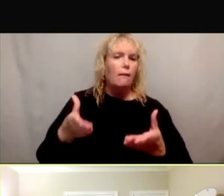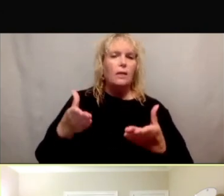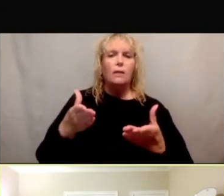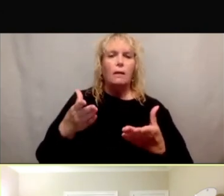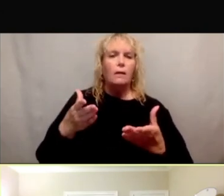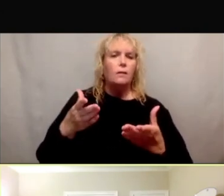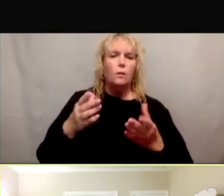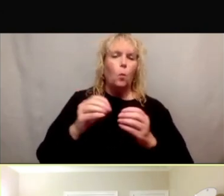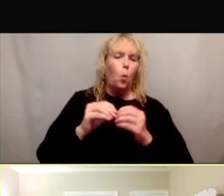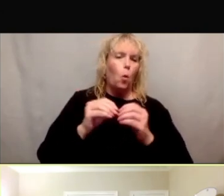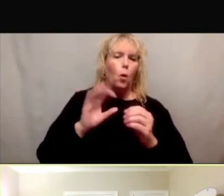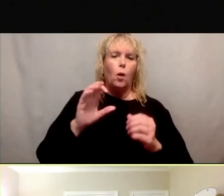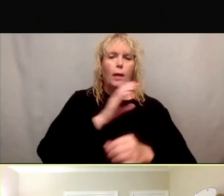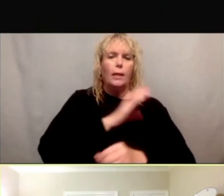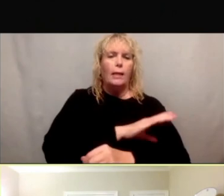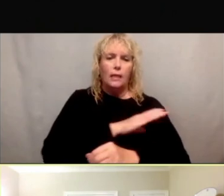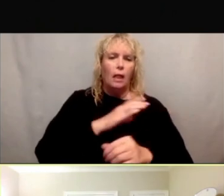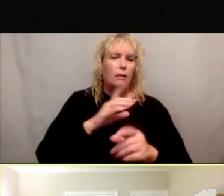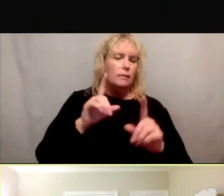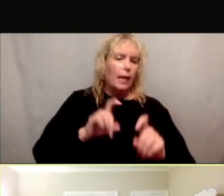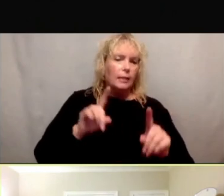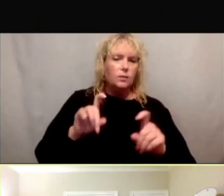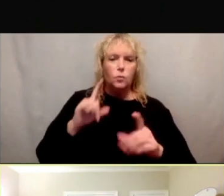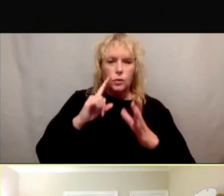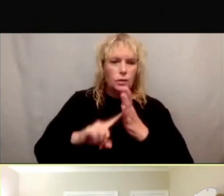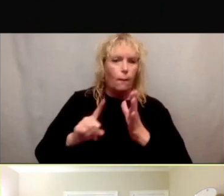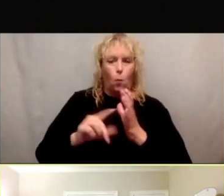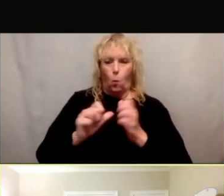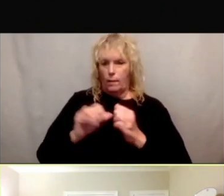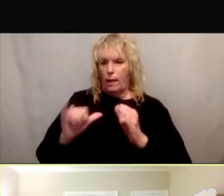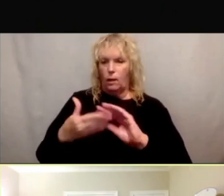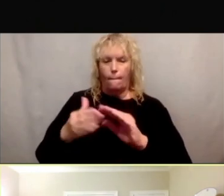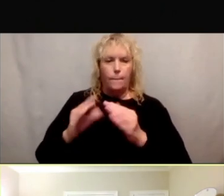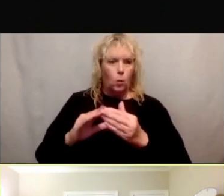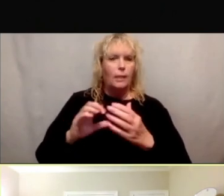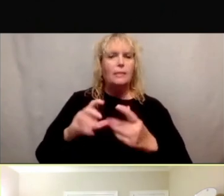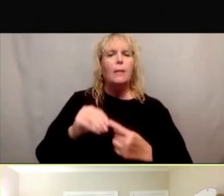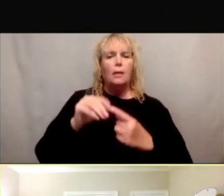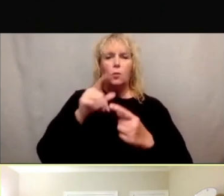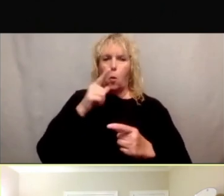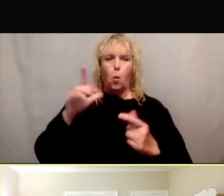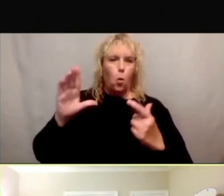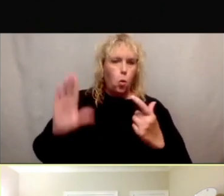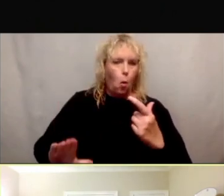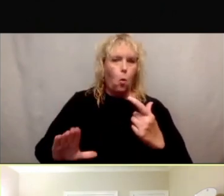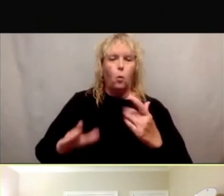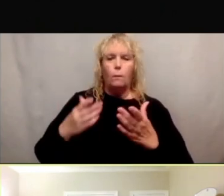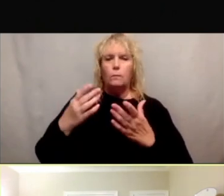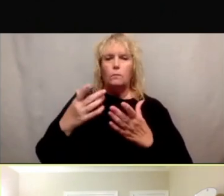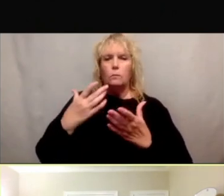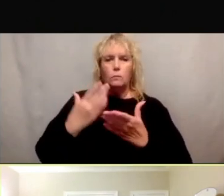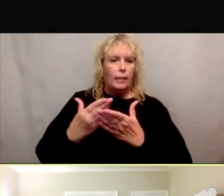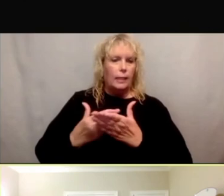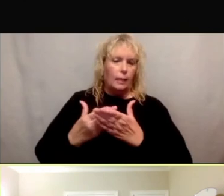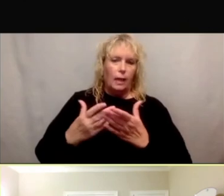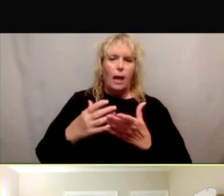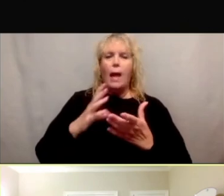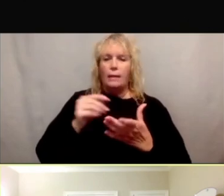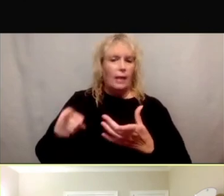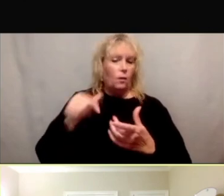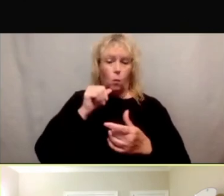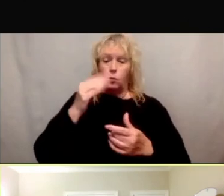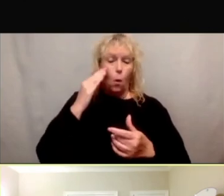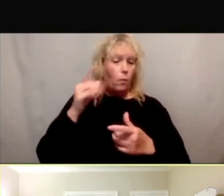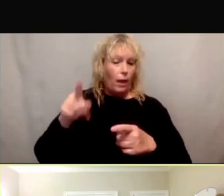represented in research? Most community people do not know that they themselves can look for trials, and therefore wait for a medical